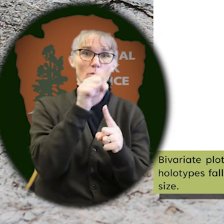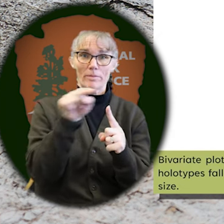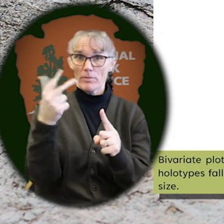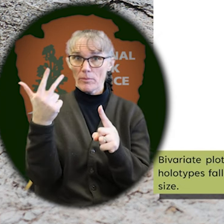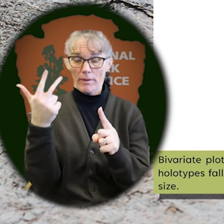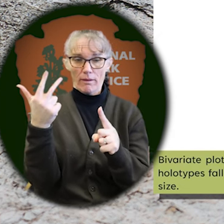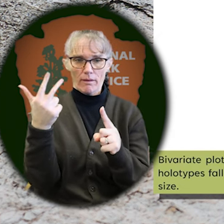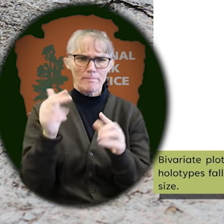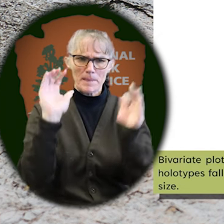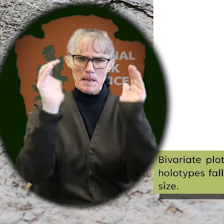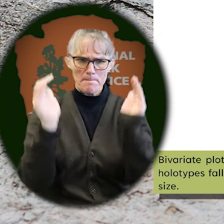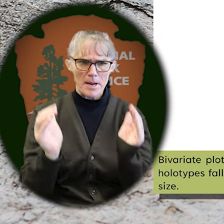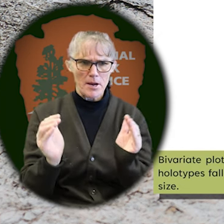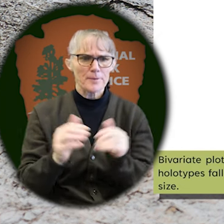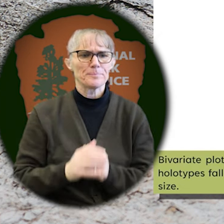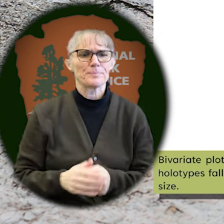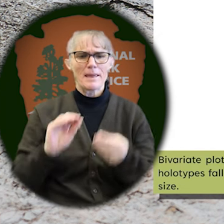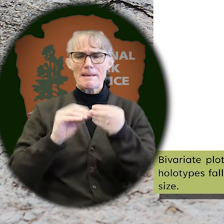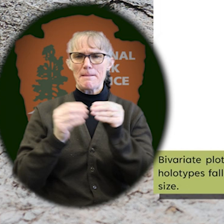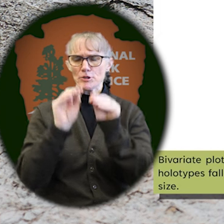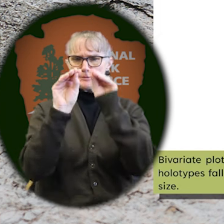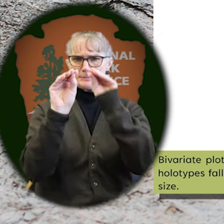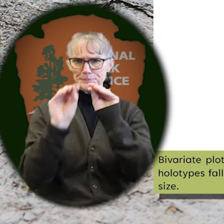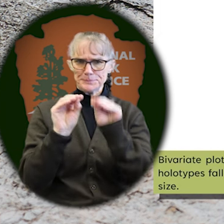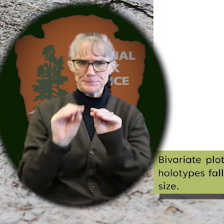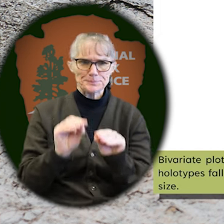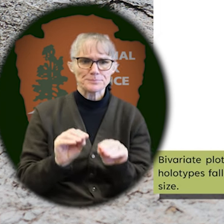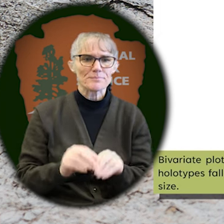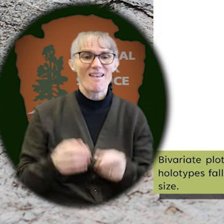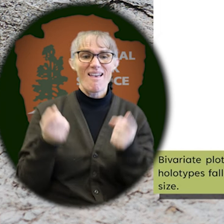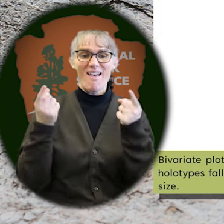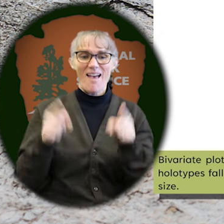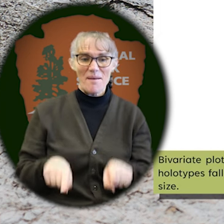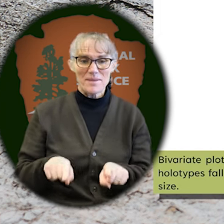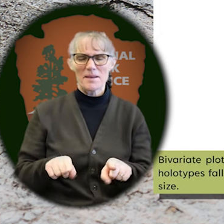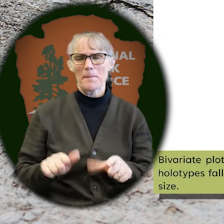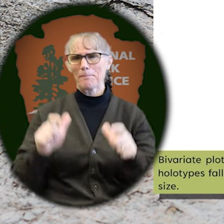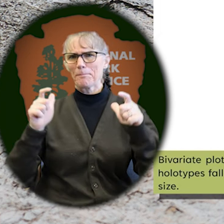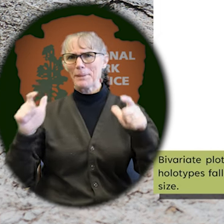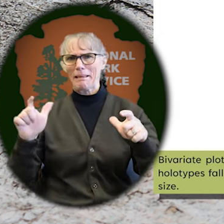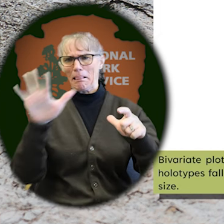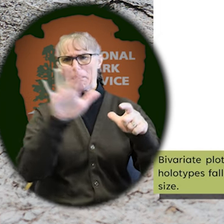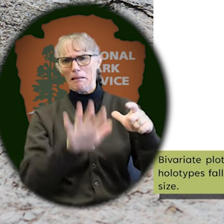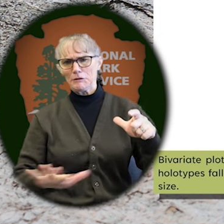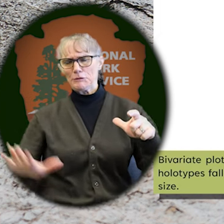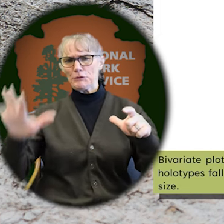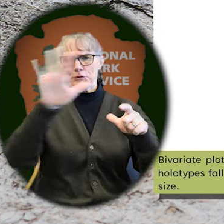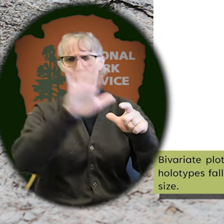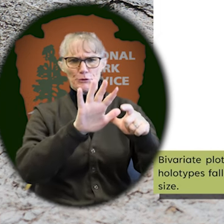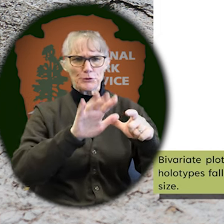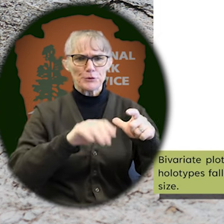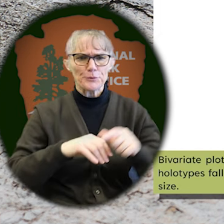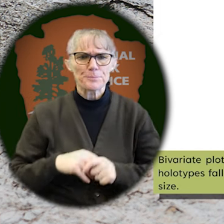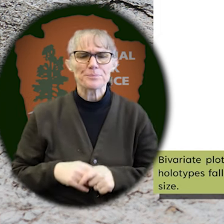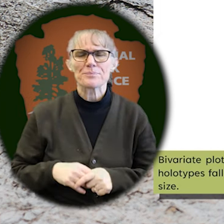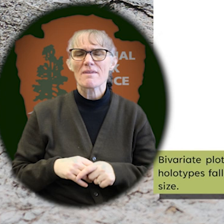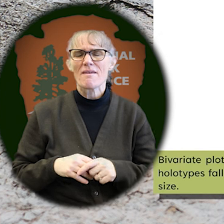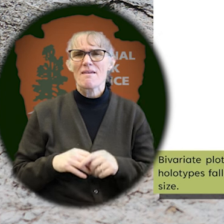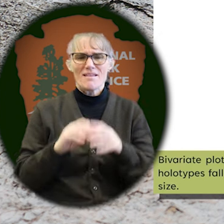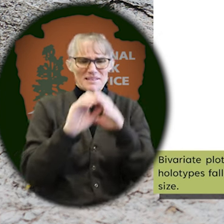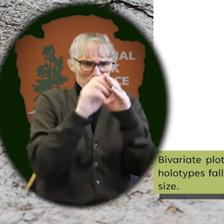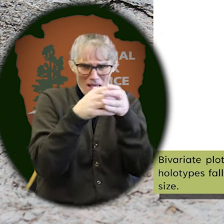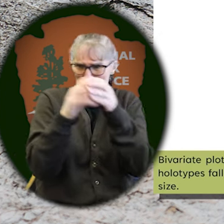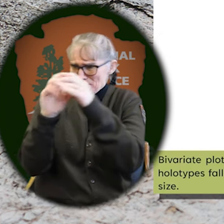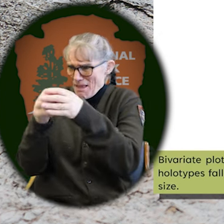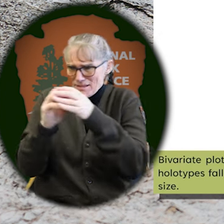And when we plotted them, we got a big cluster, jumble cluster, which